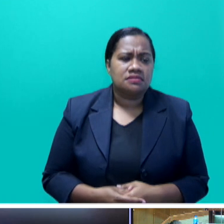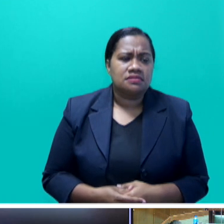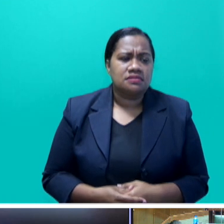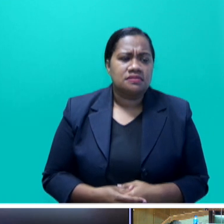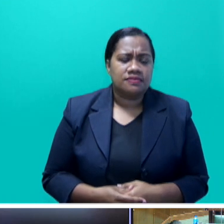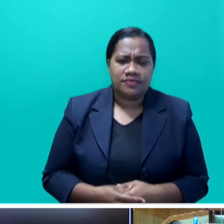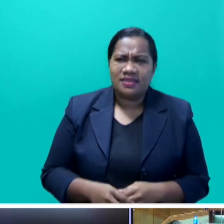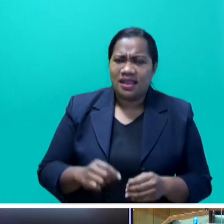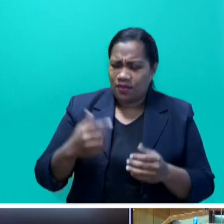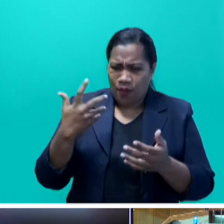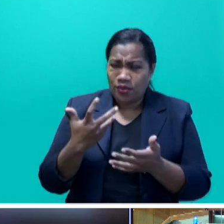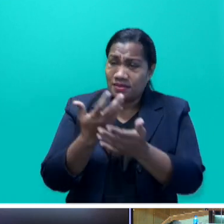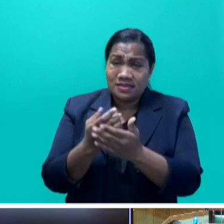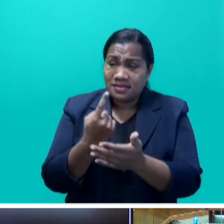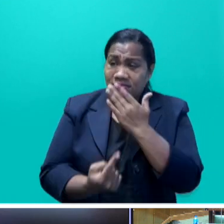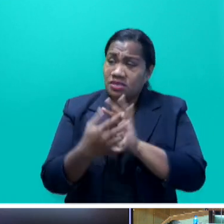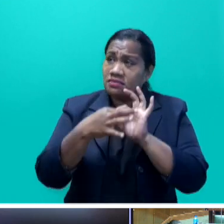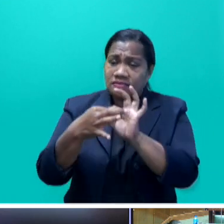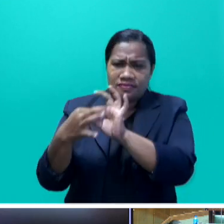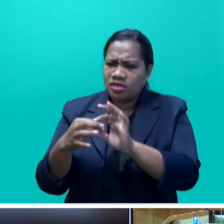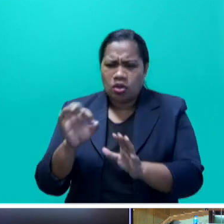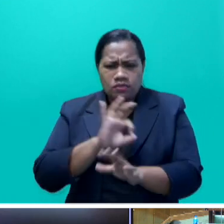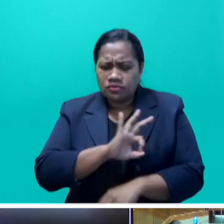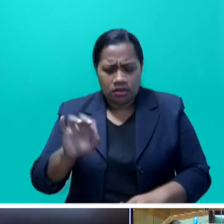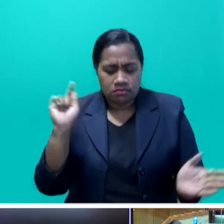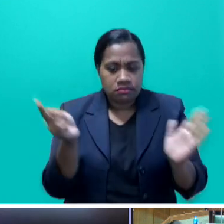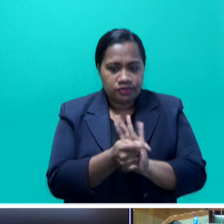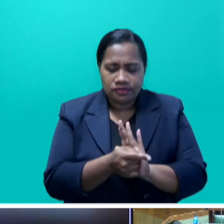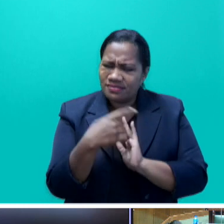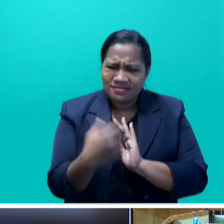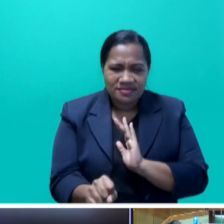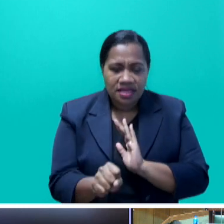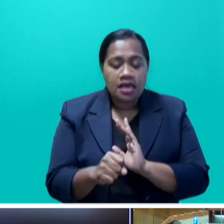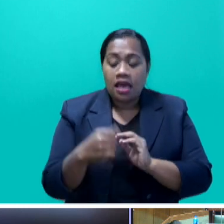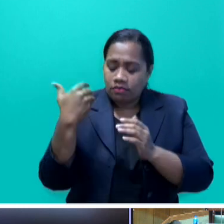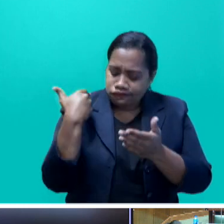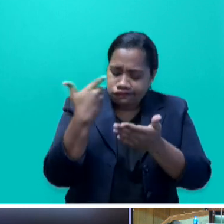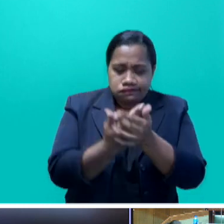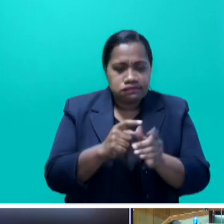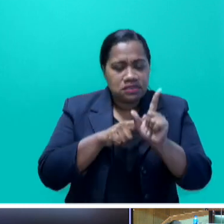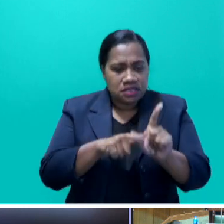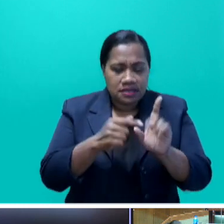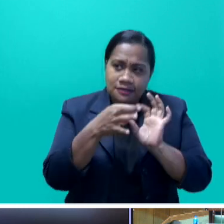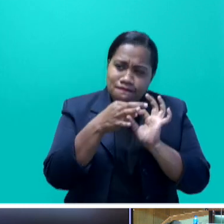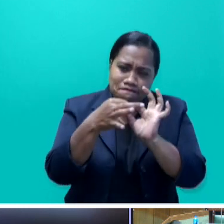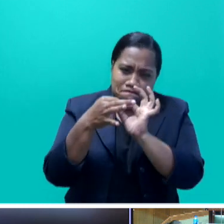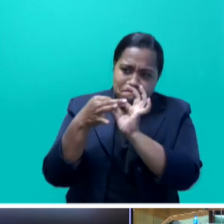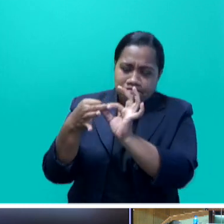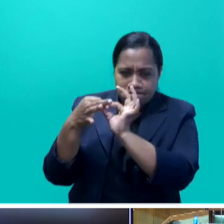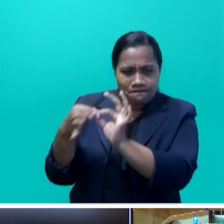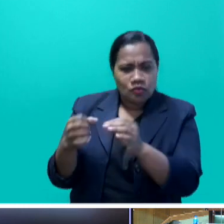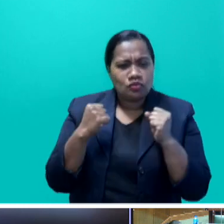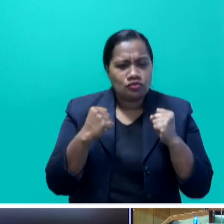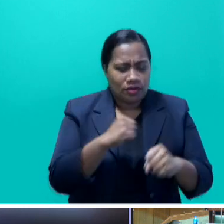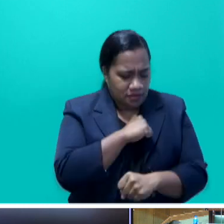overnight. The support we received builds on years of effective diplomacy to strengthen our ties and win the respect